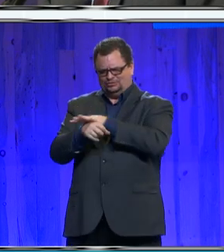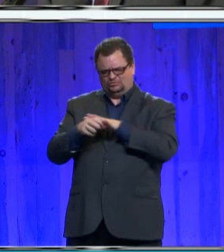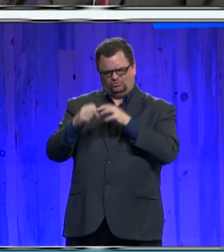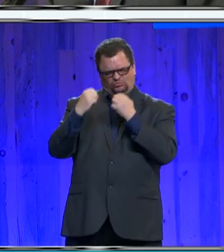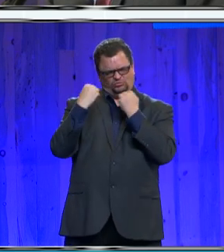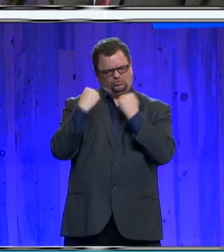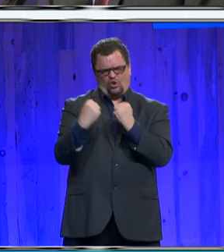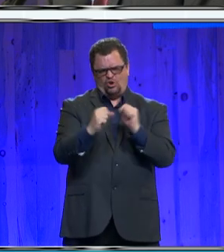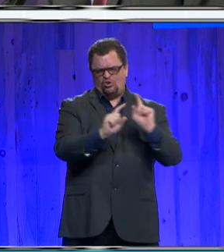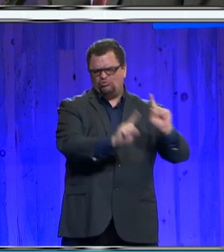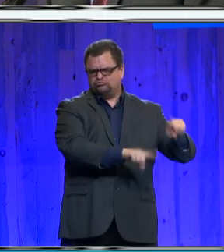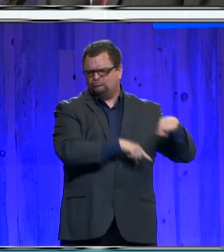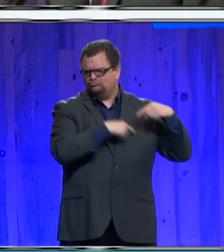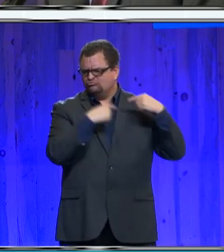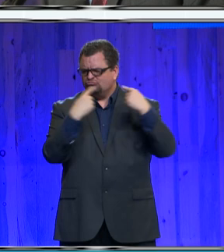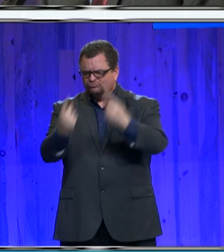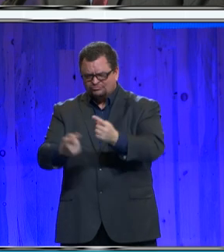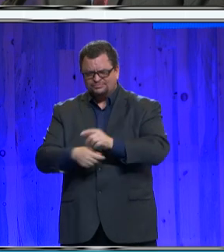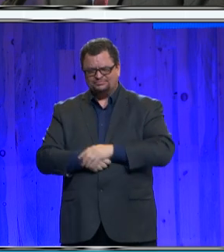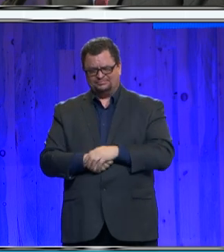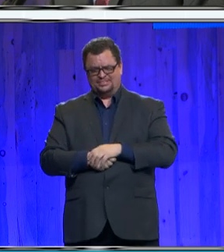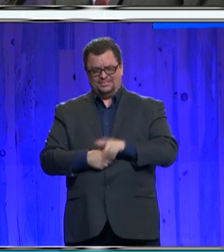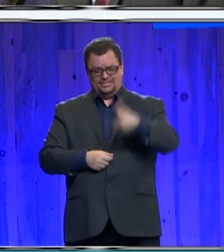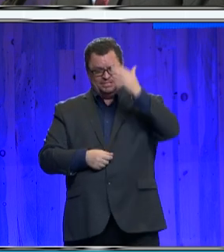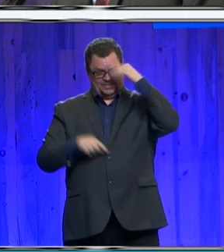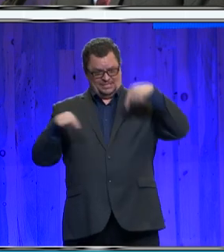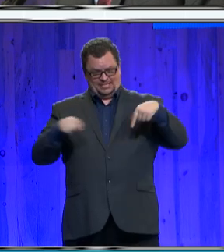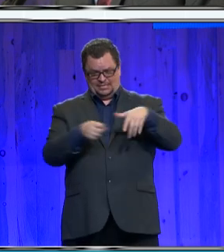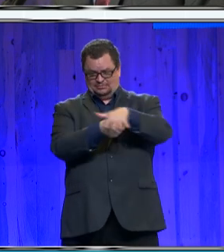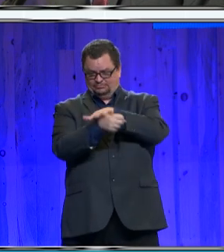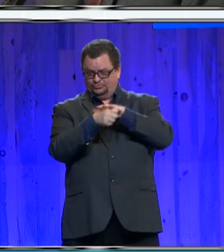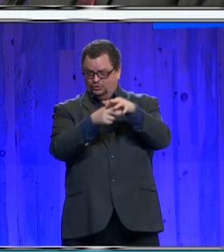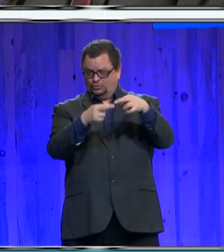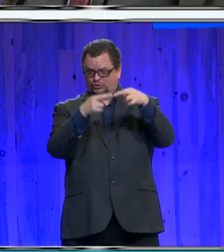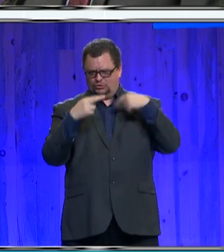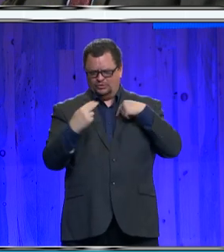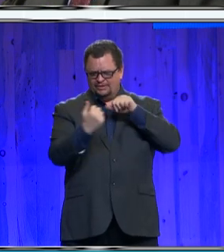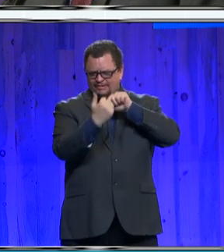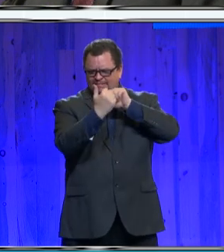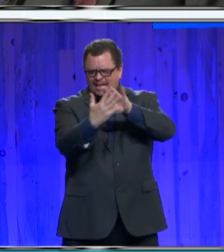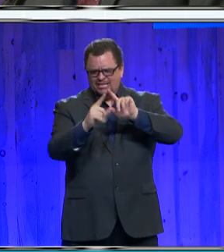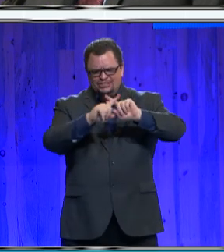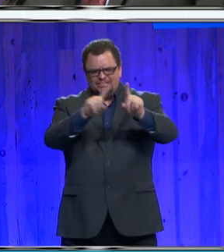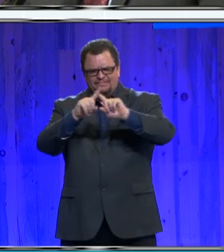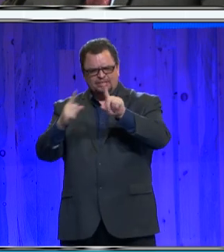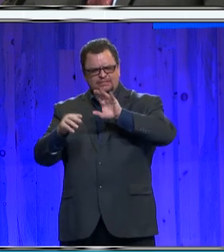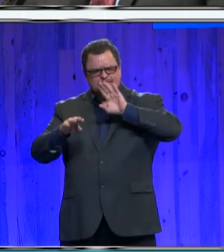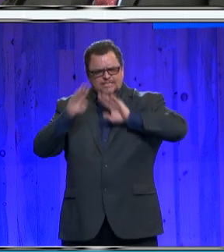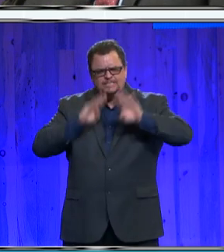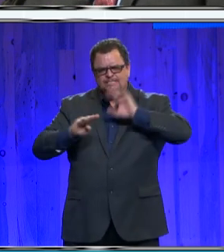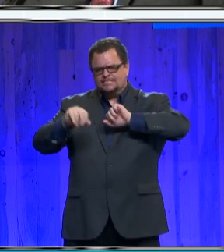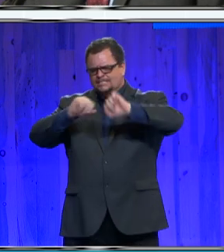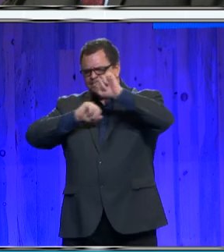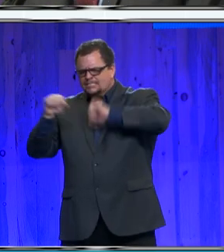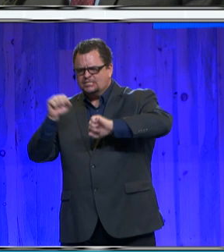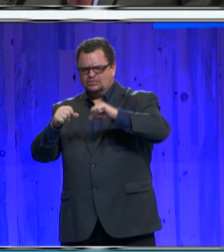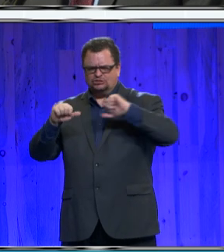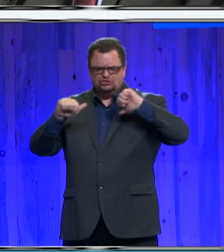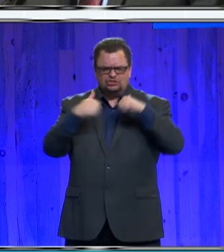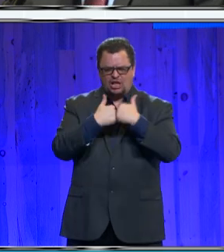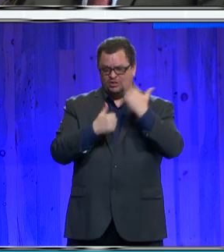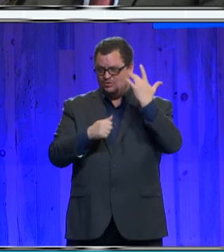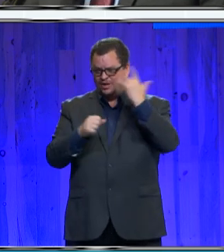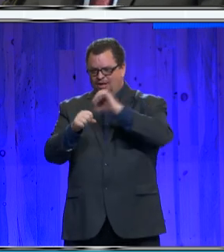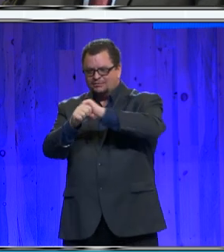knowing our region has survived unprecedented challenges and uncertainty due to COVID and other issues. We're